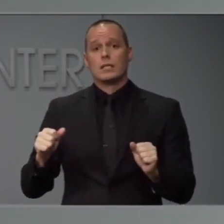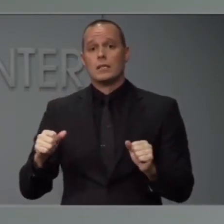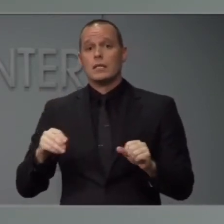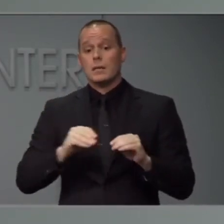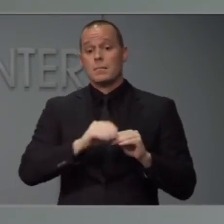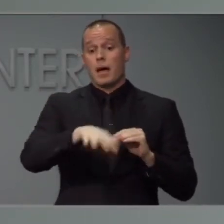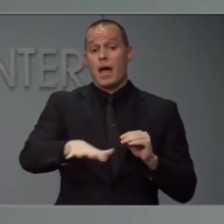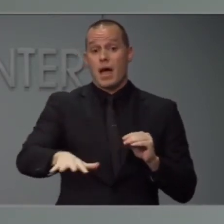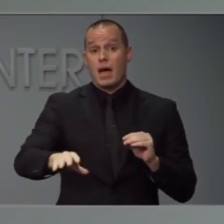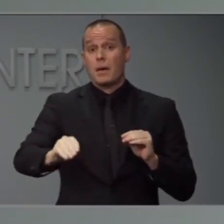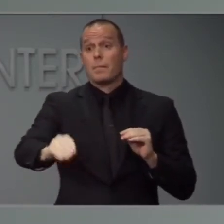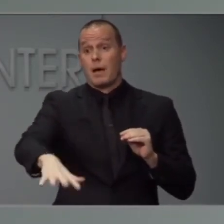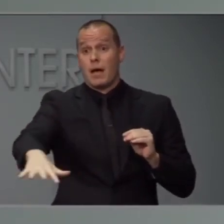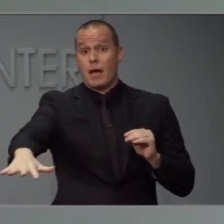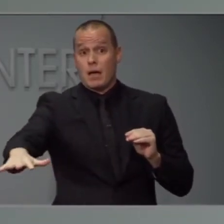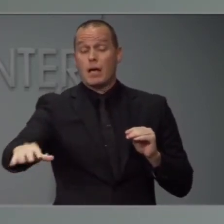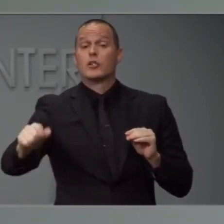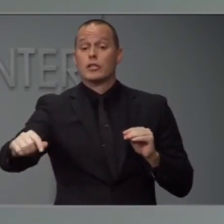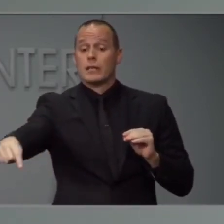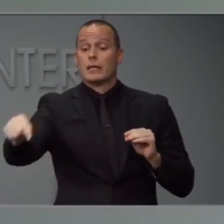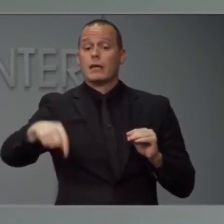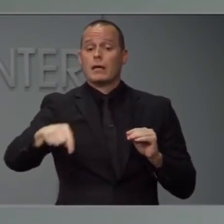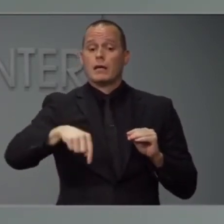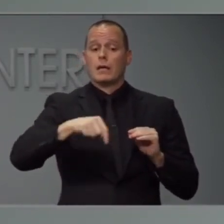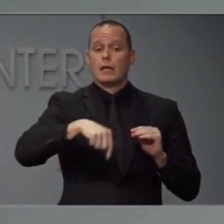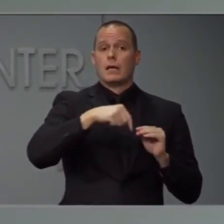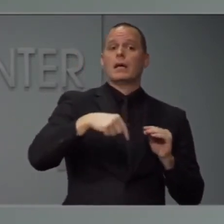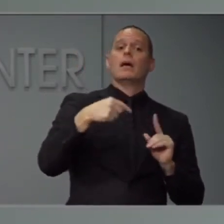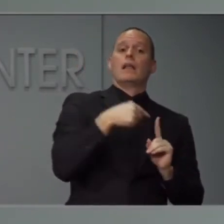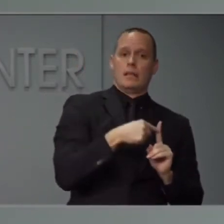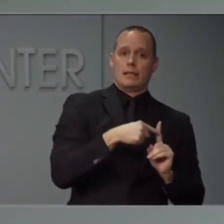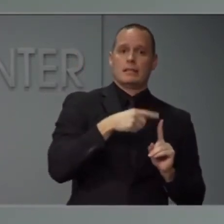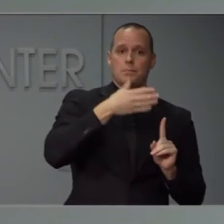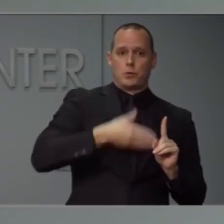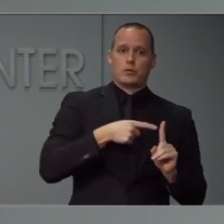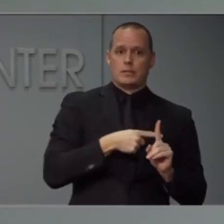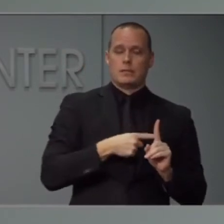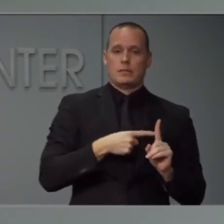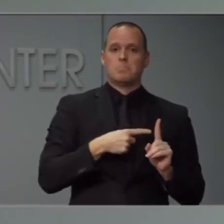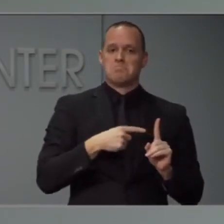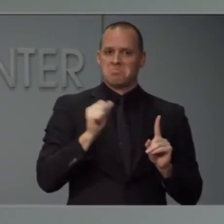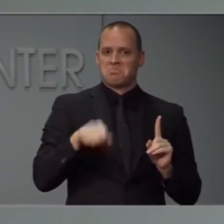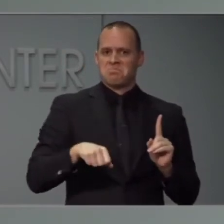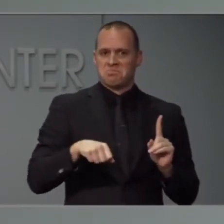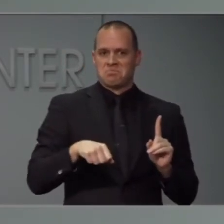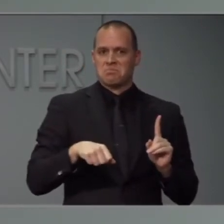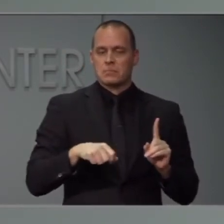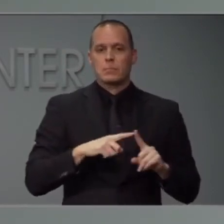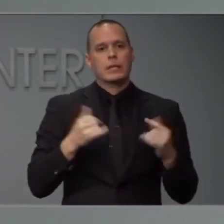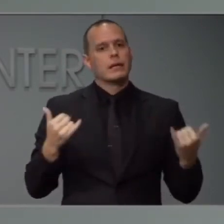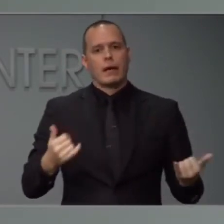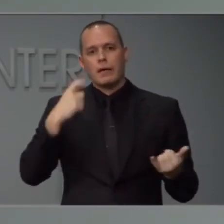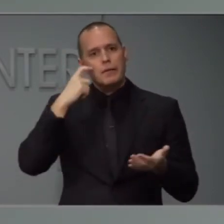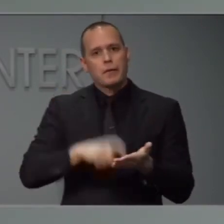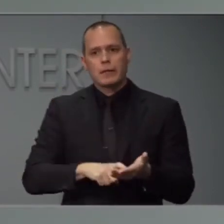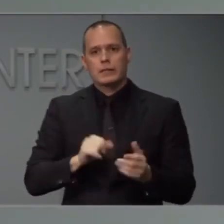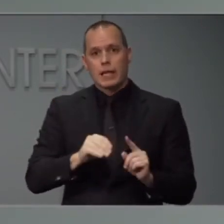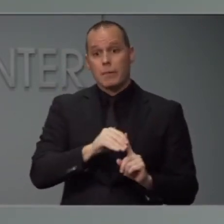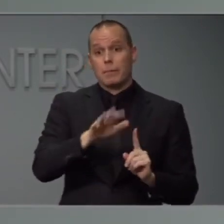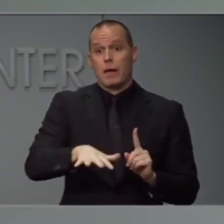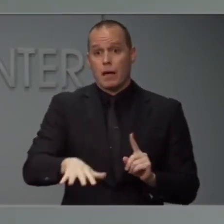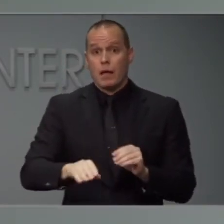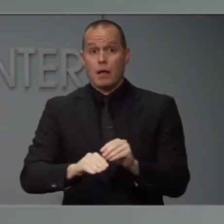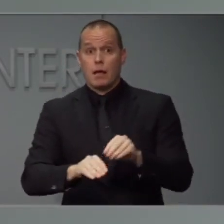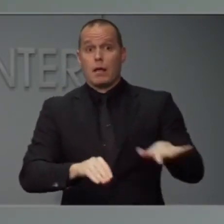cases to contacts. We know someone had a contact with a with a known case. But what we're seeing now is the virus is out in our